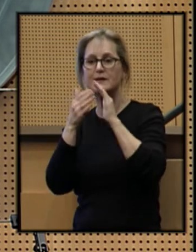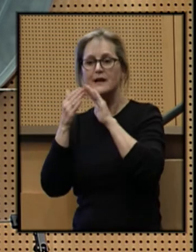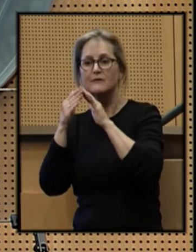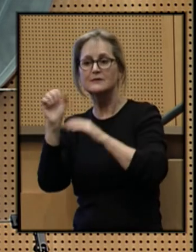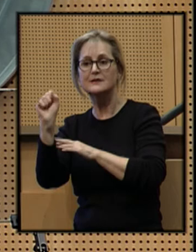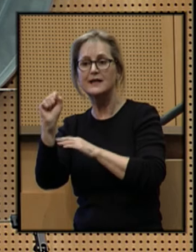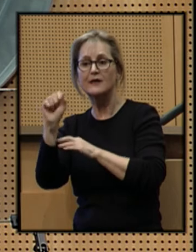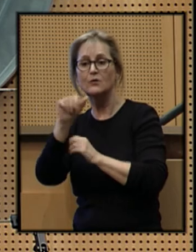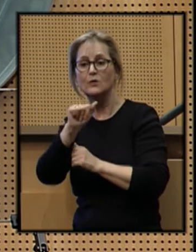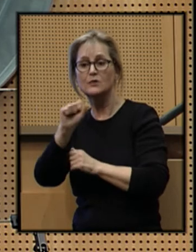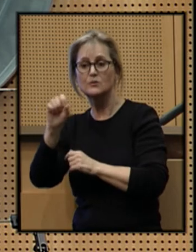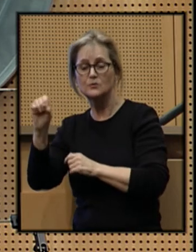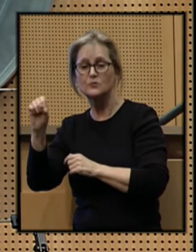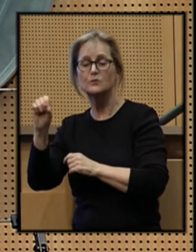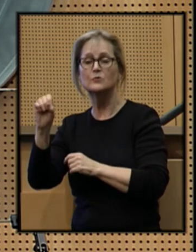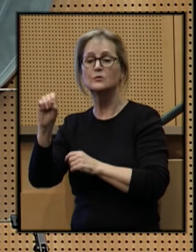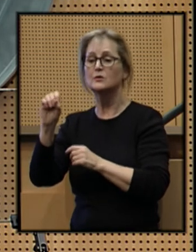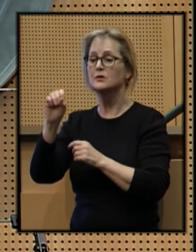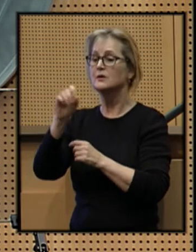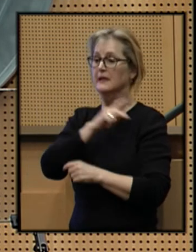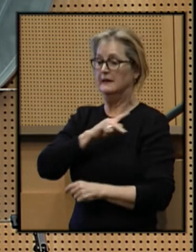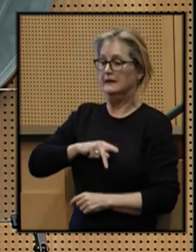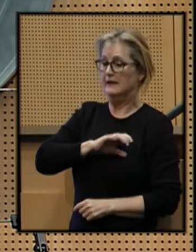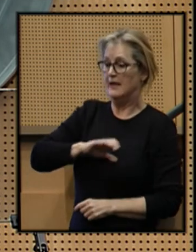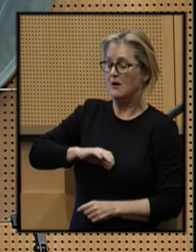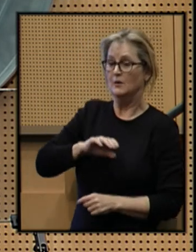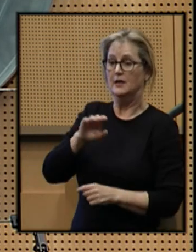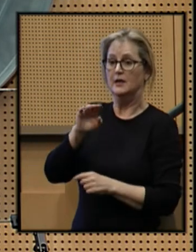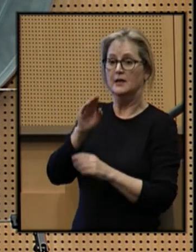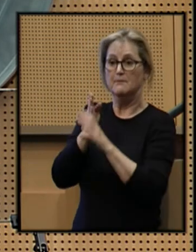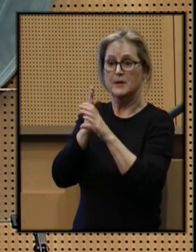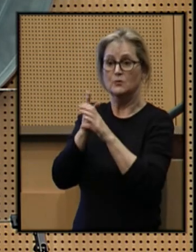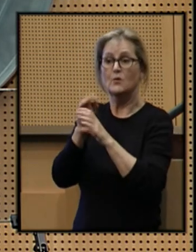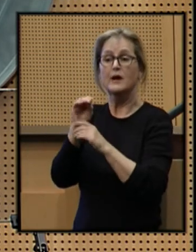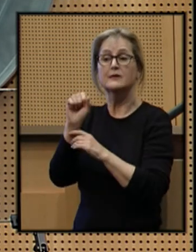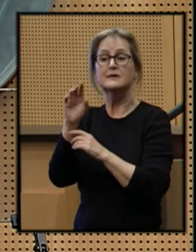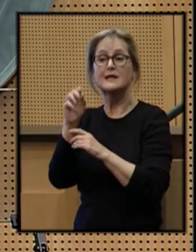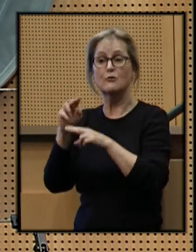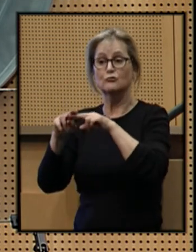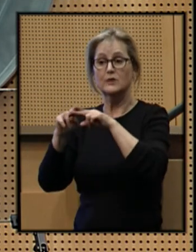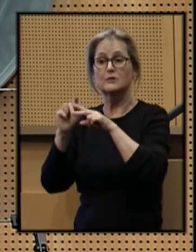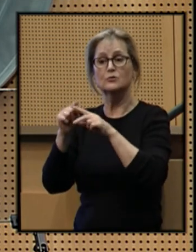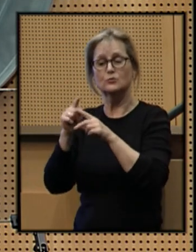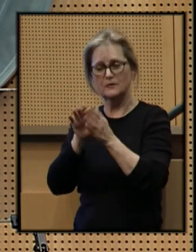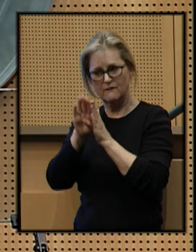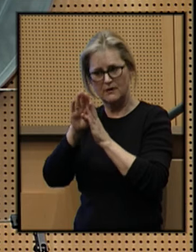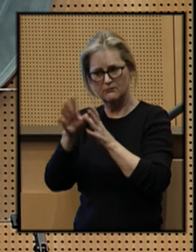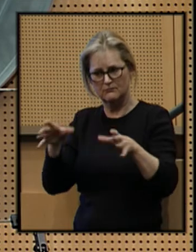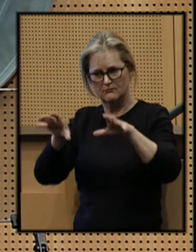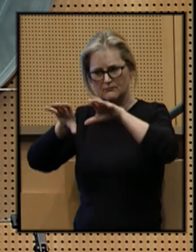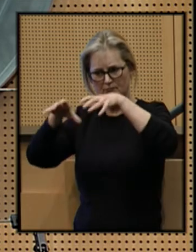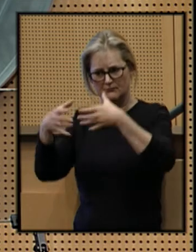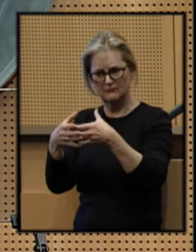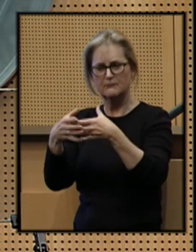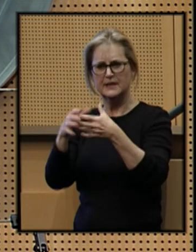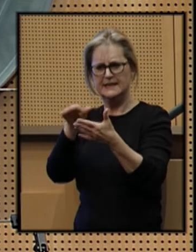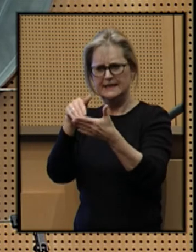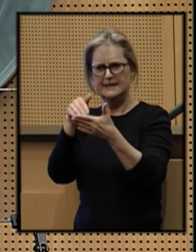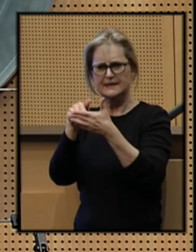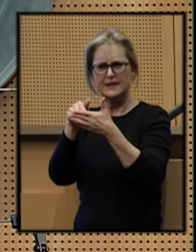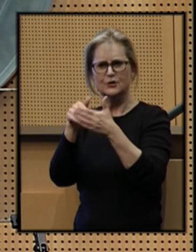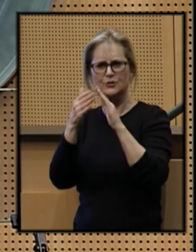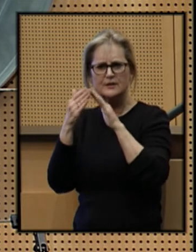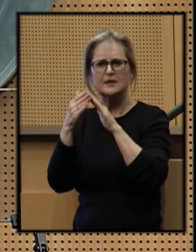Seattle Association, King County Metro and Sound Transit to develop a comprehensive center city